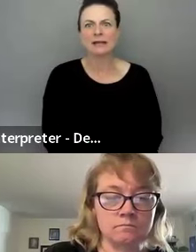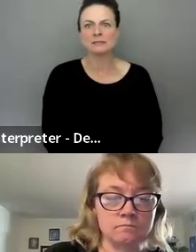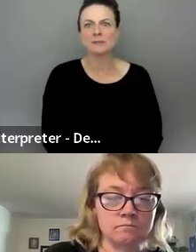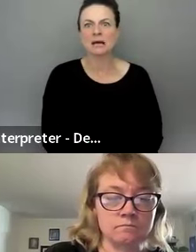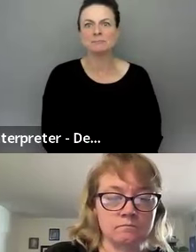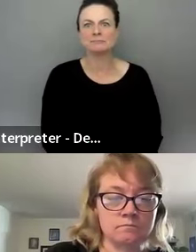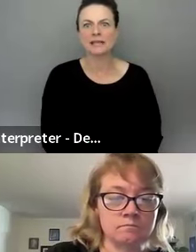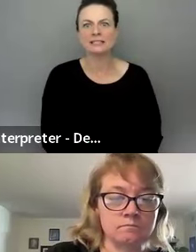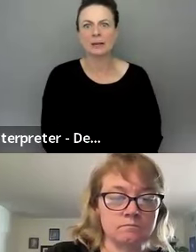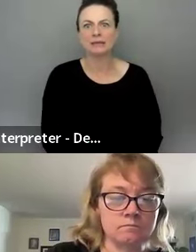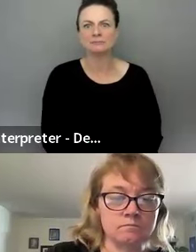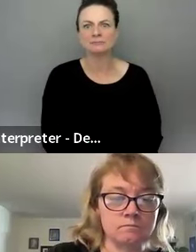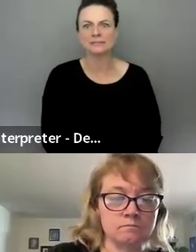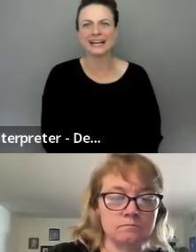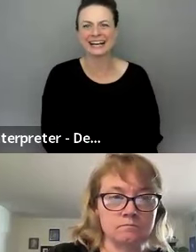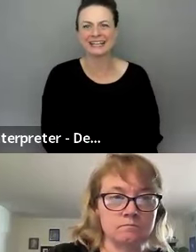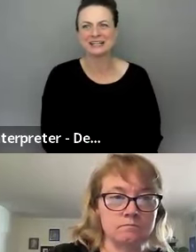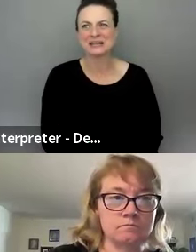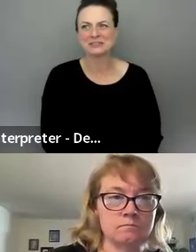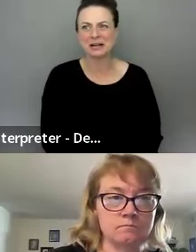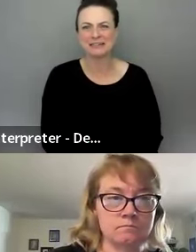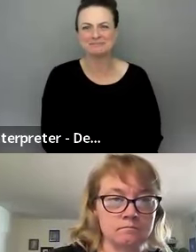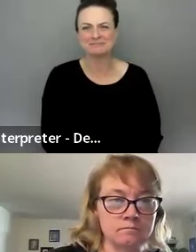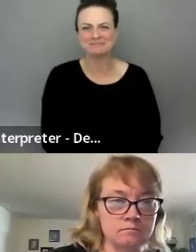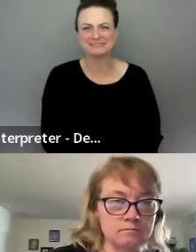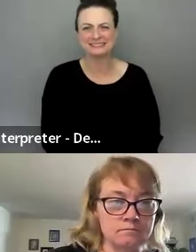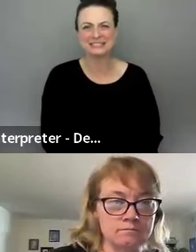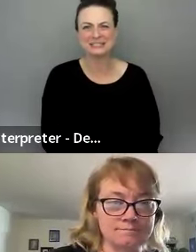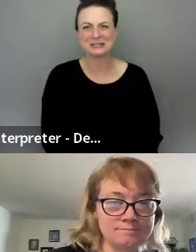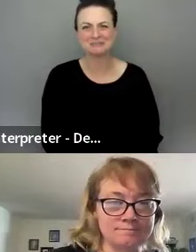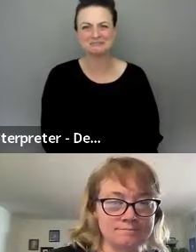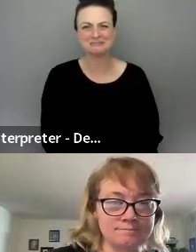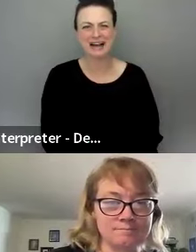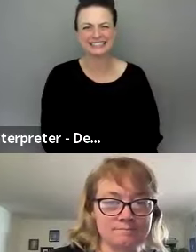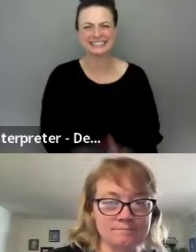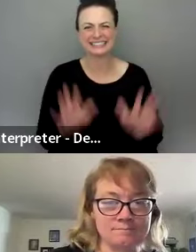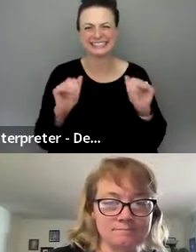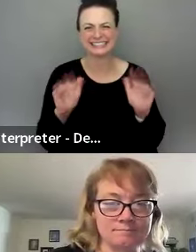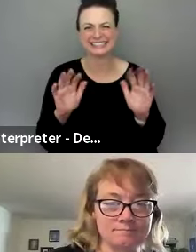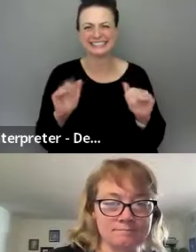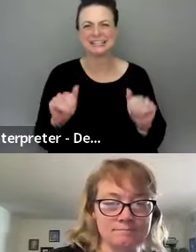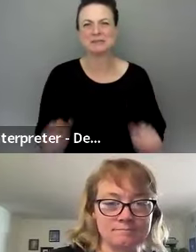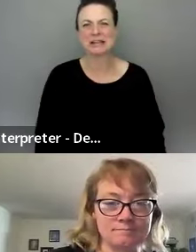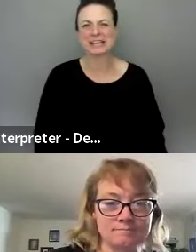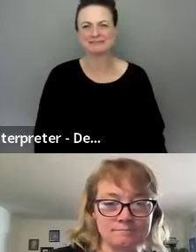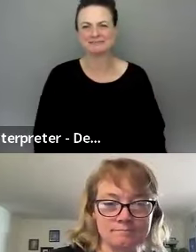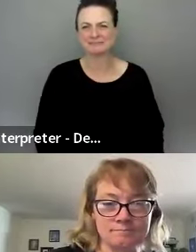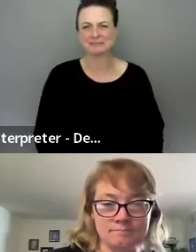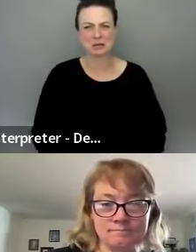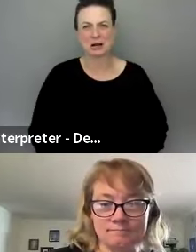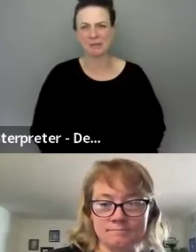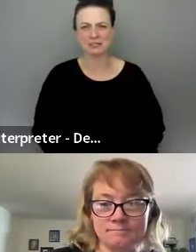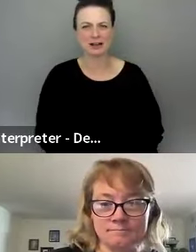All right. Time's up. Thanks everybody. Thanks for coming. See you soon. Bye. Good meeting.